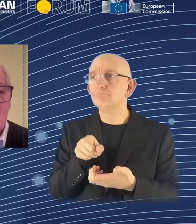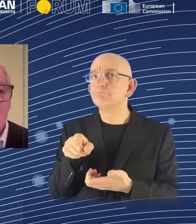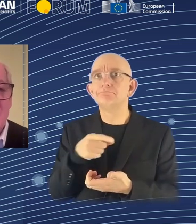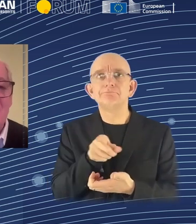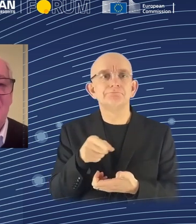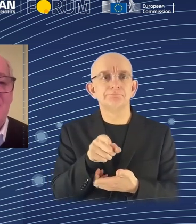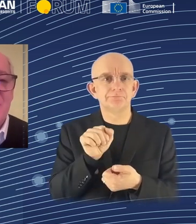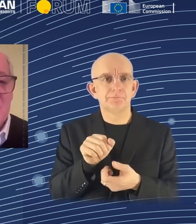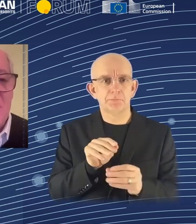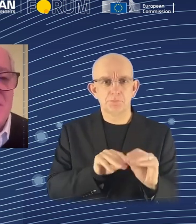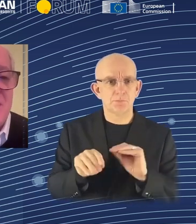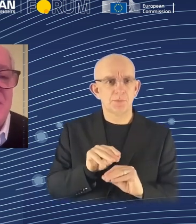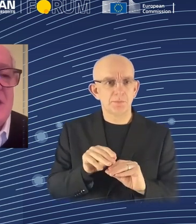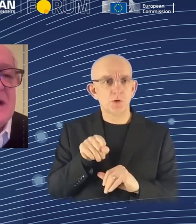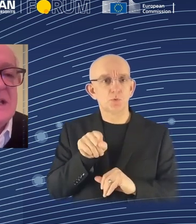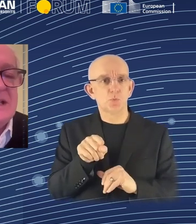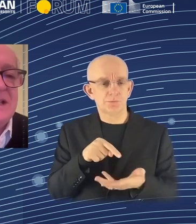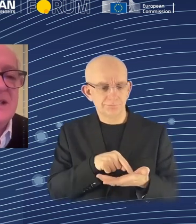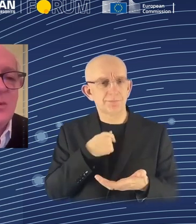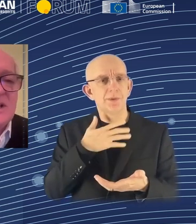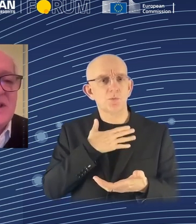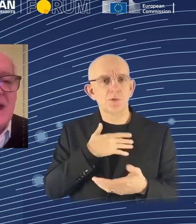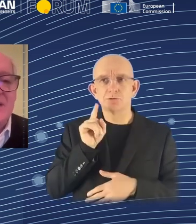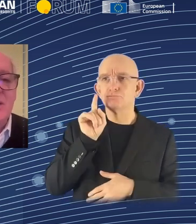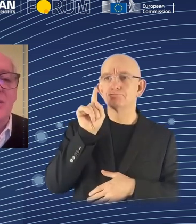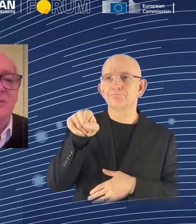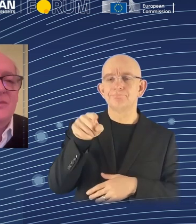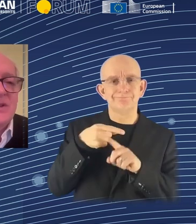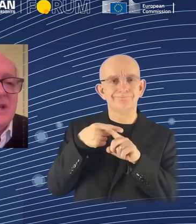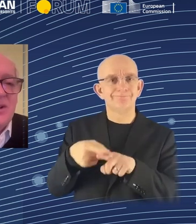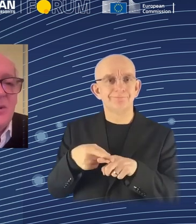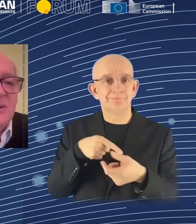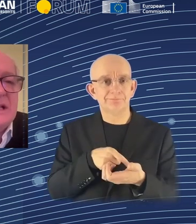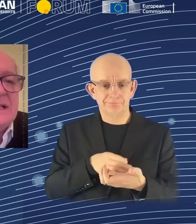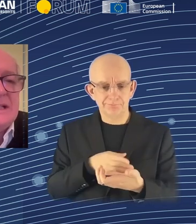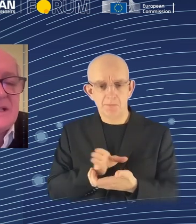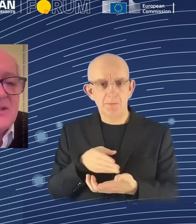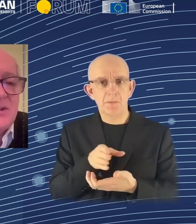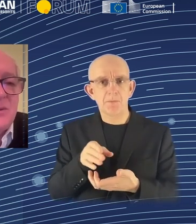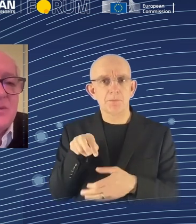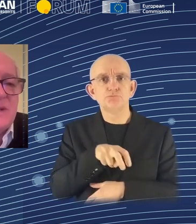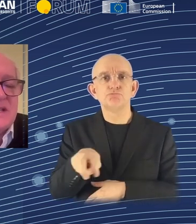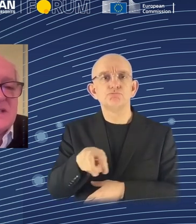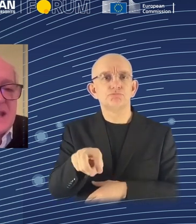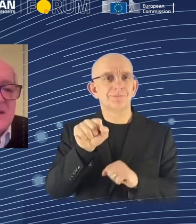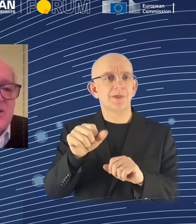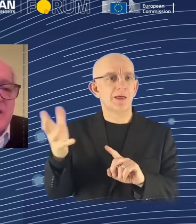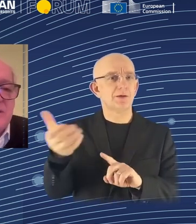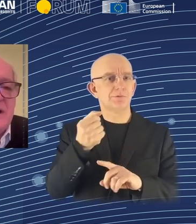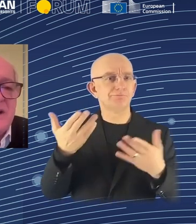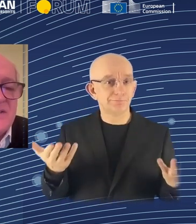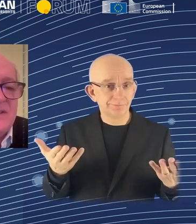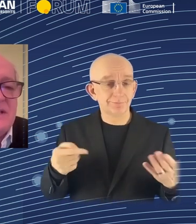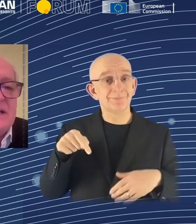important point for this presentation is what is the end goal. So the end goal is to extend and